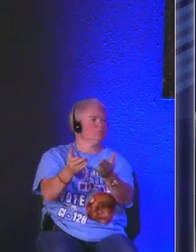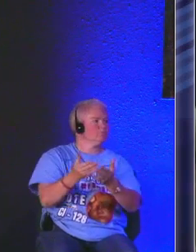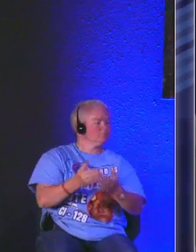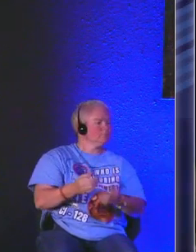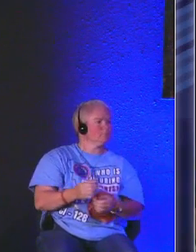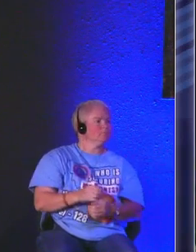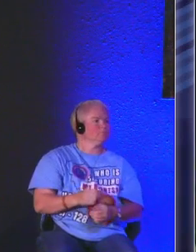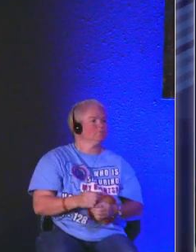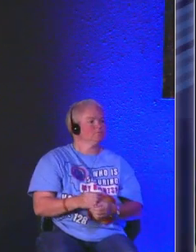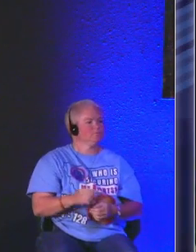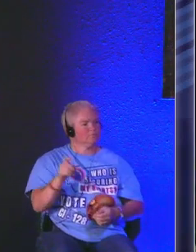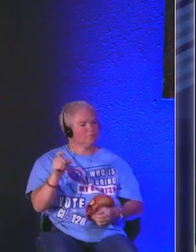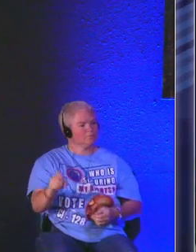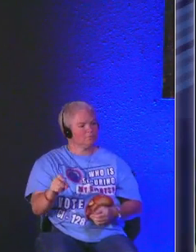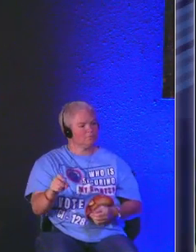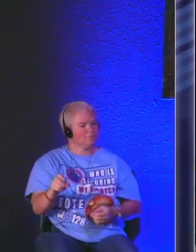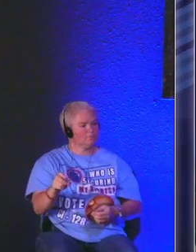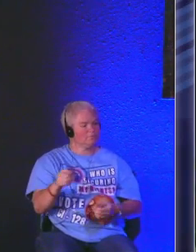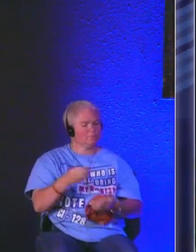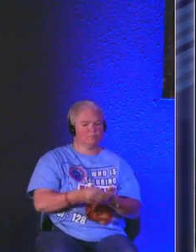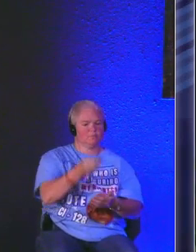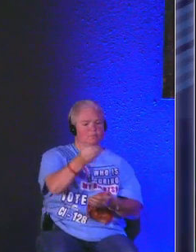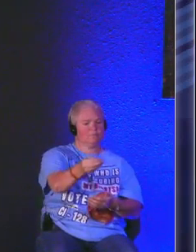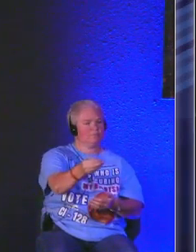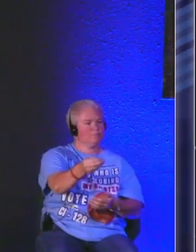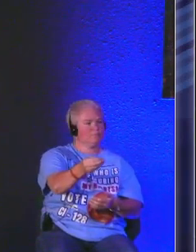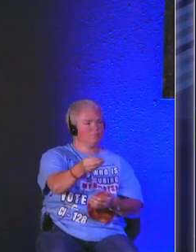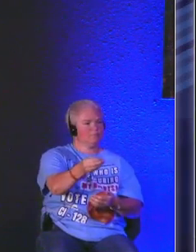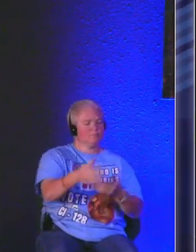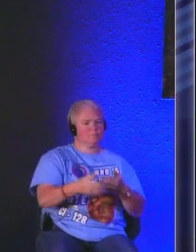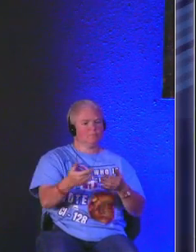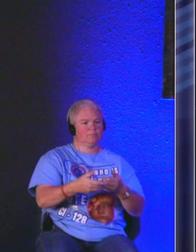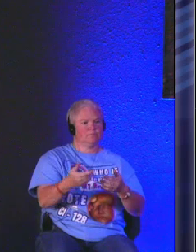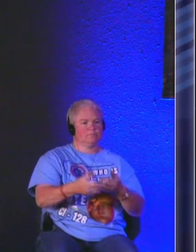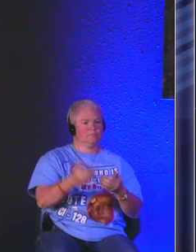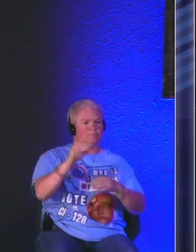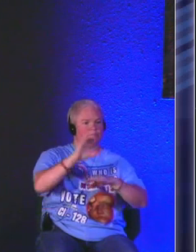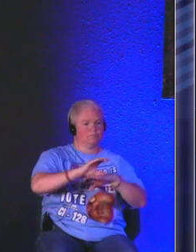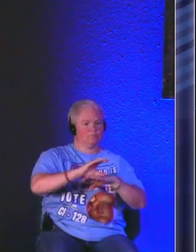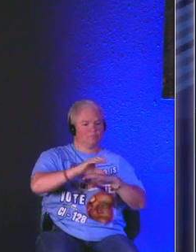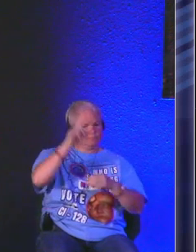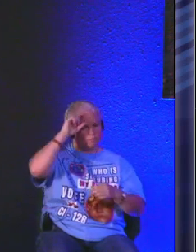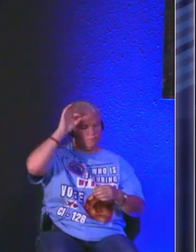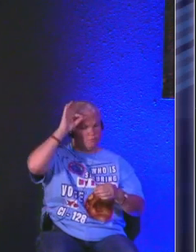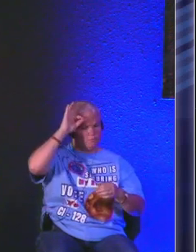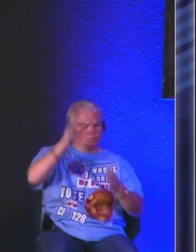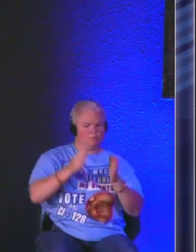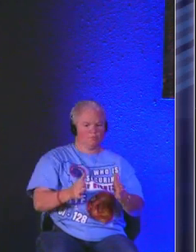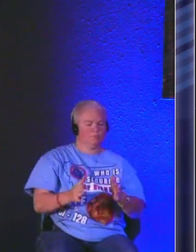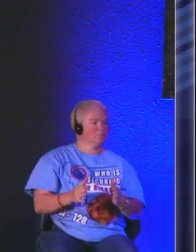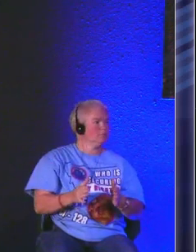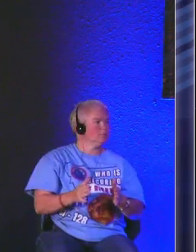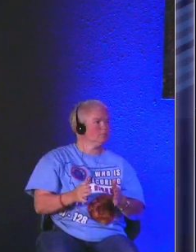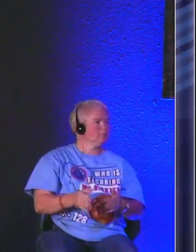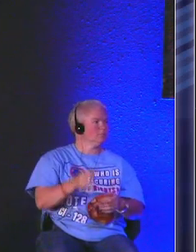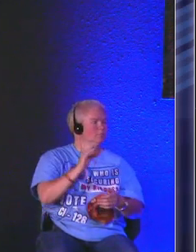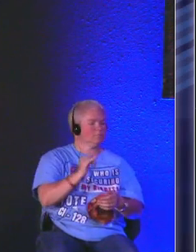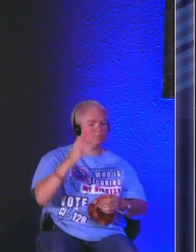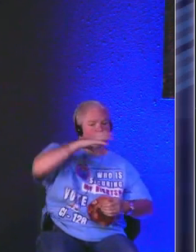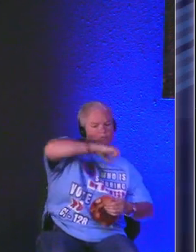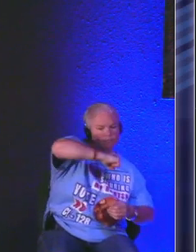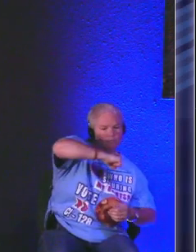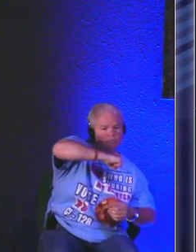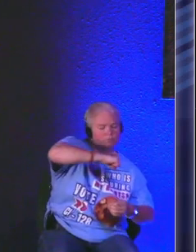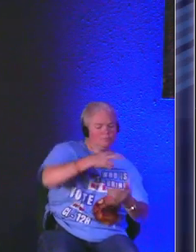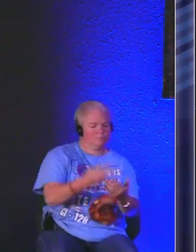this is a honestly it's this is an easy church to pastor pastor i guess you